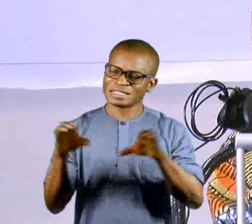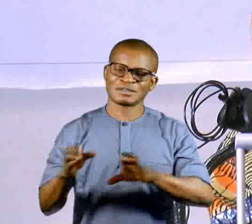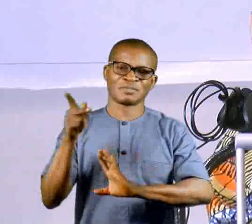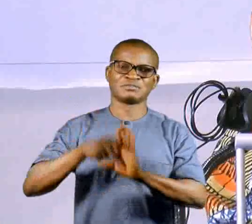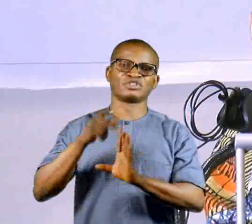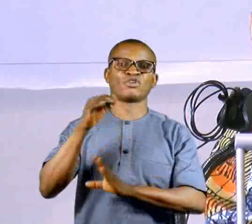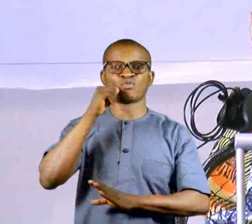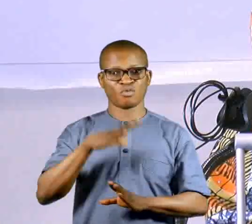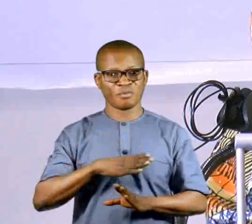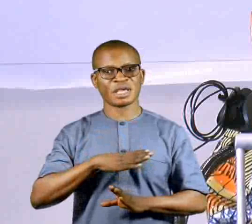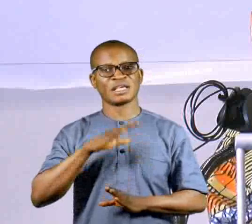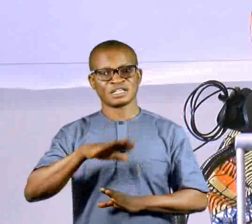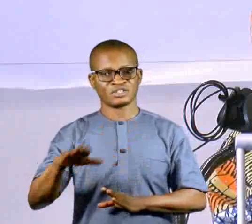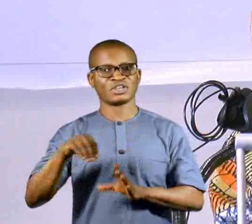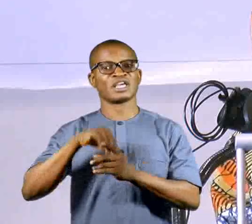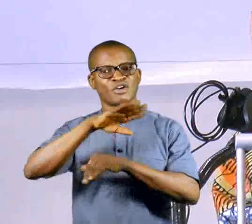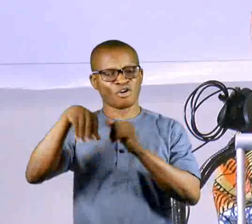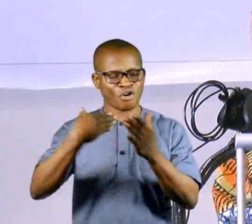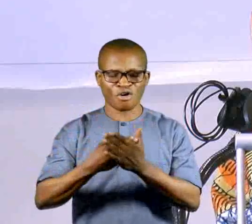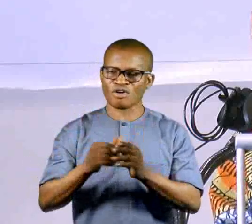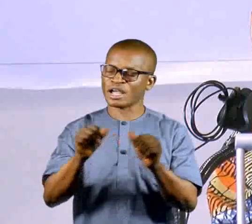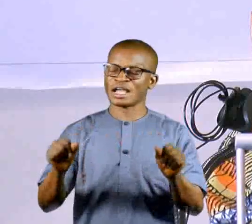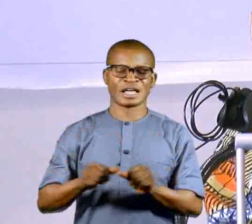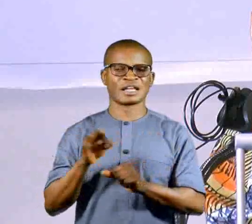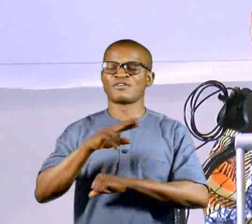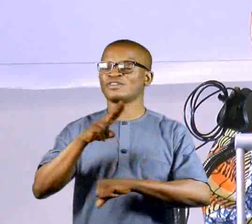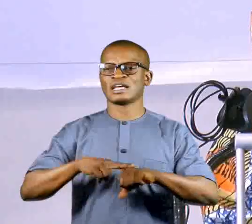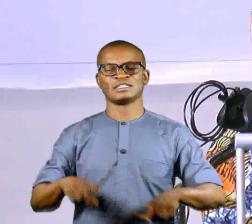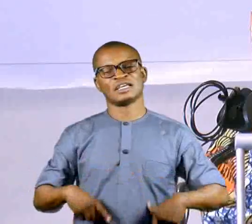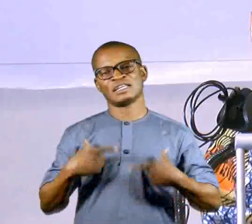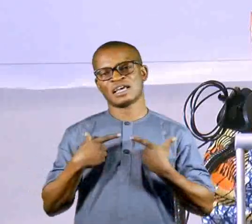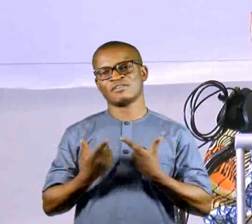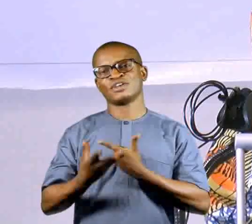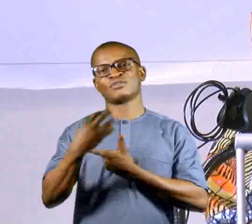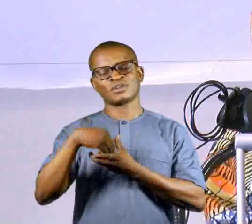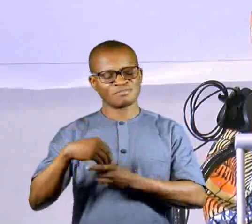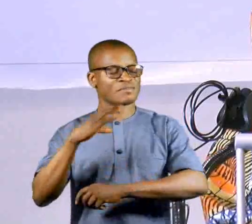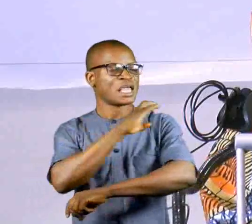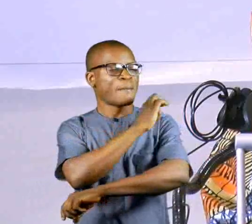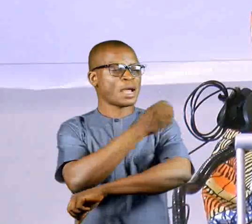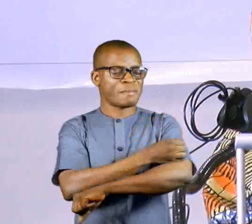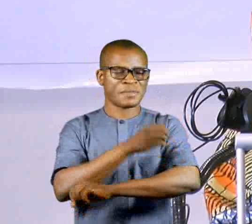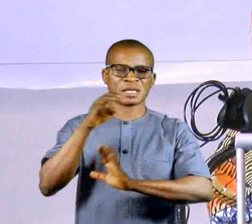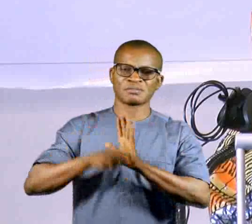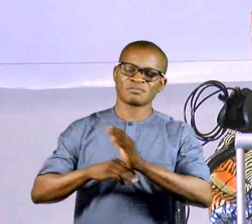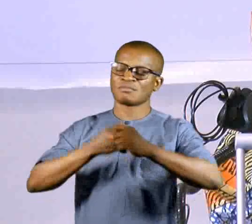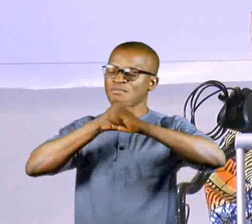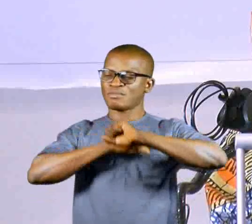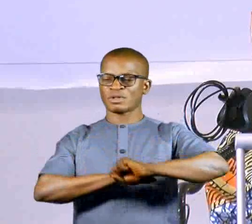women and children in all facets of national life including their empowerment, protection,